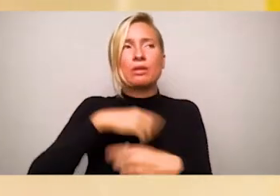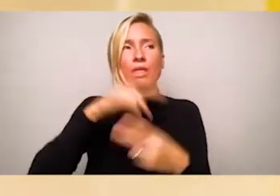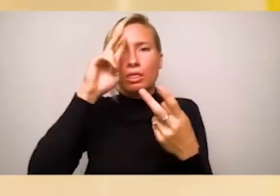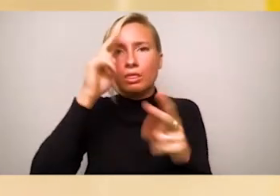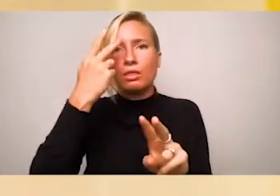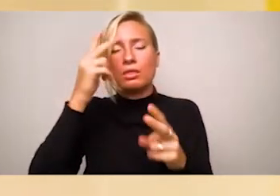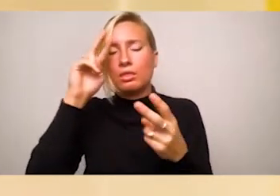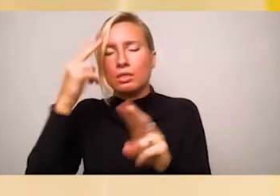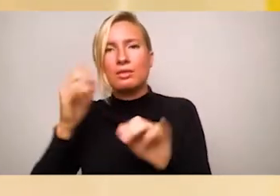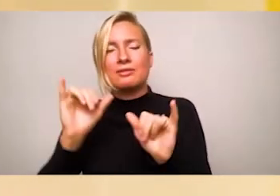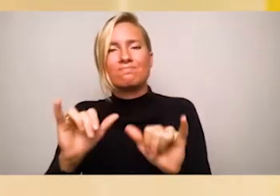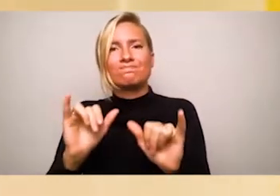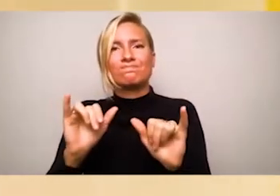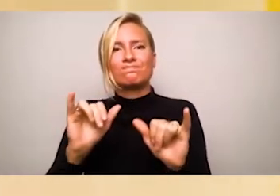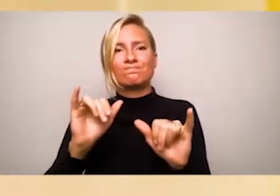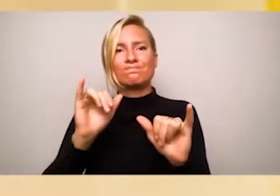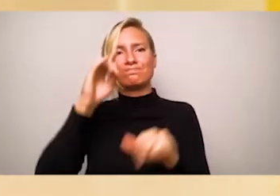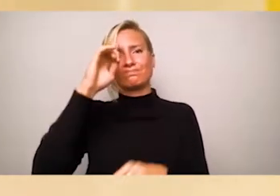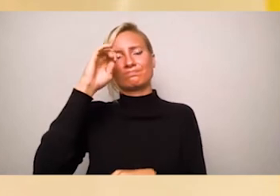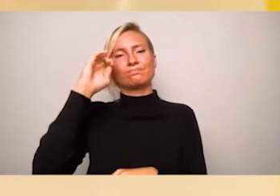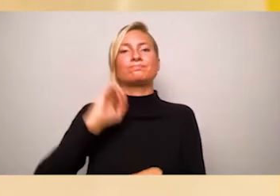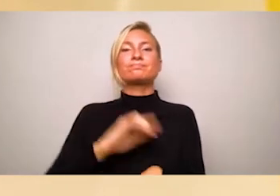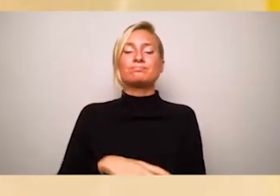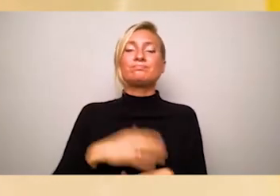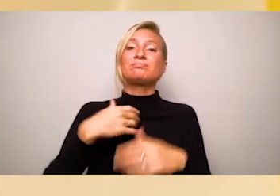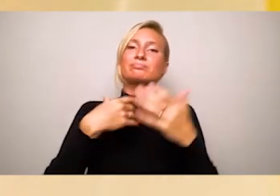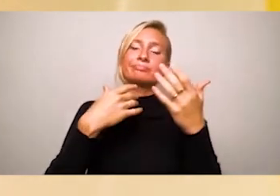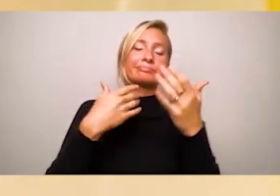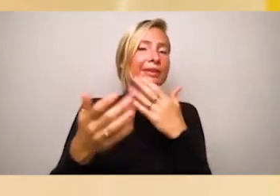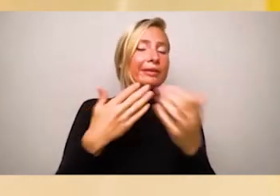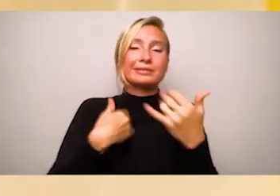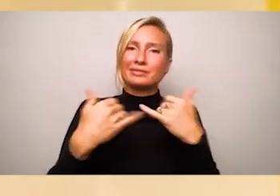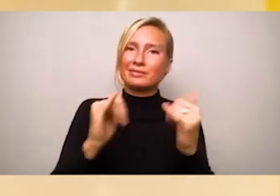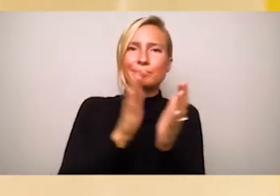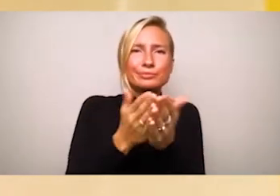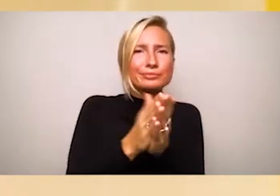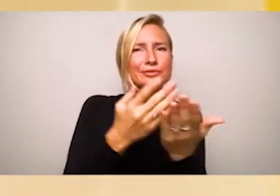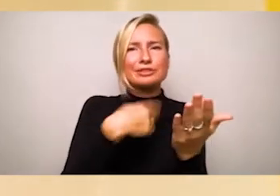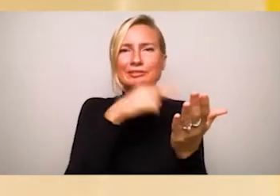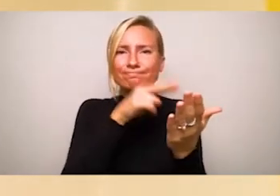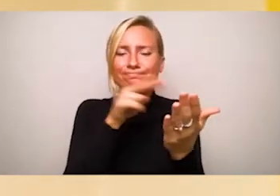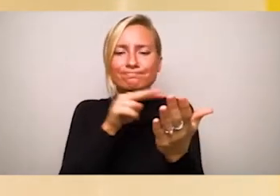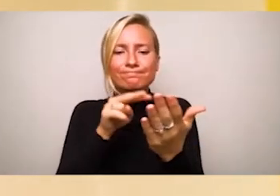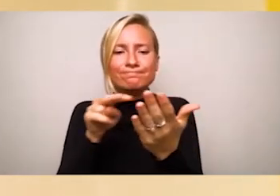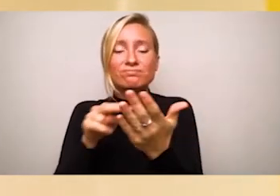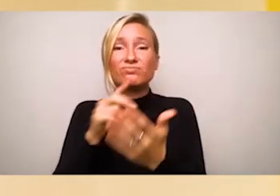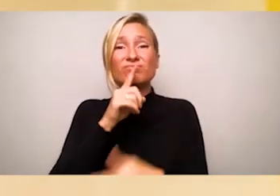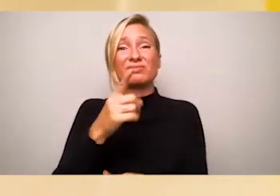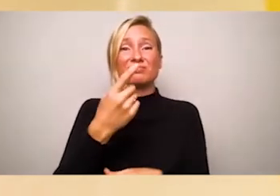read not a single book about undocumented immigrants, about impoverished Asian Americans.